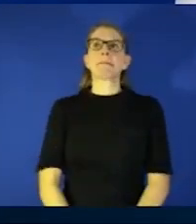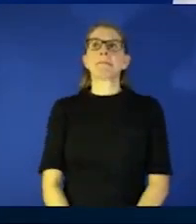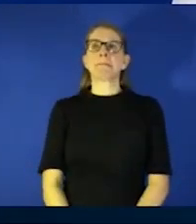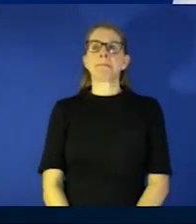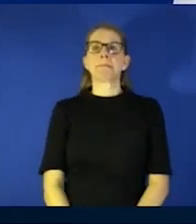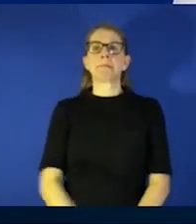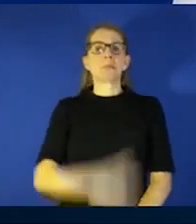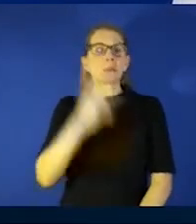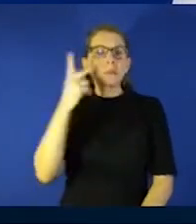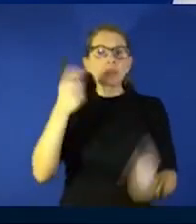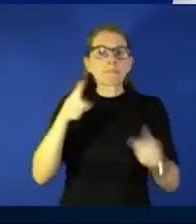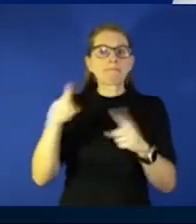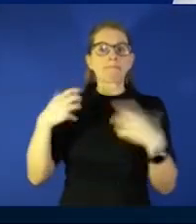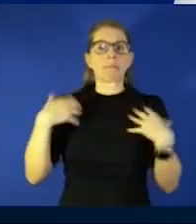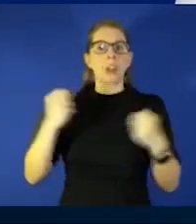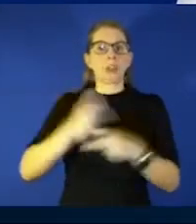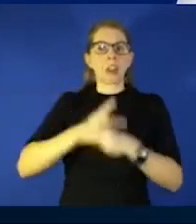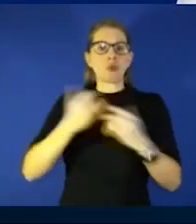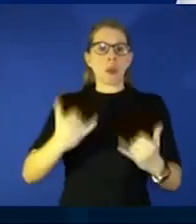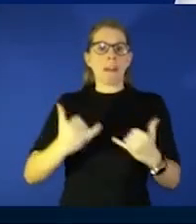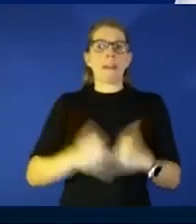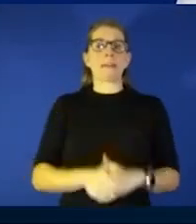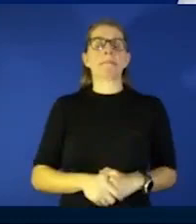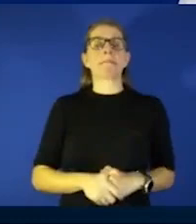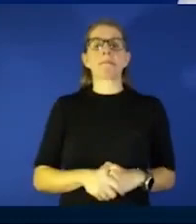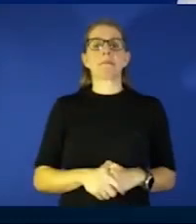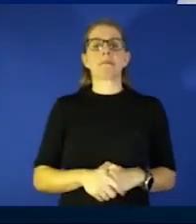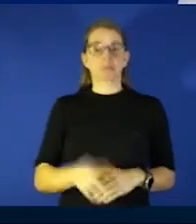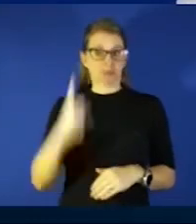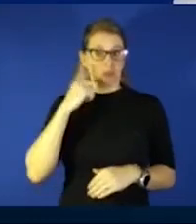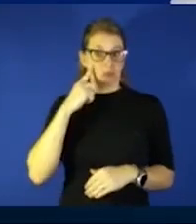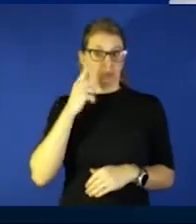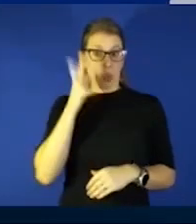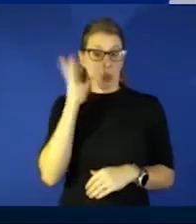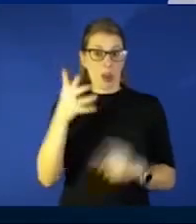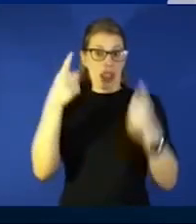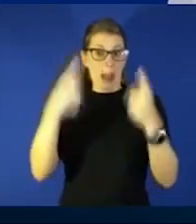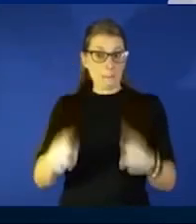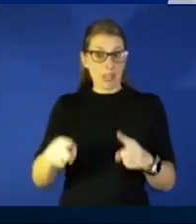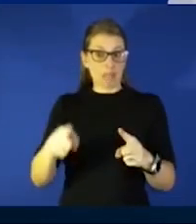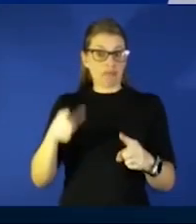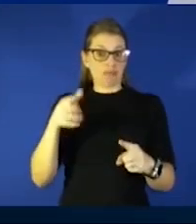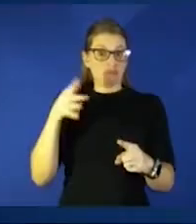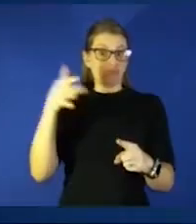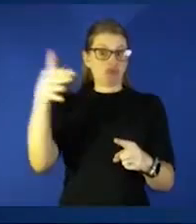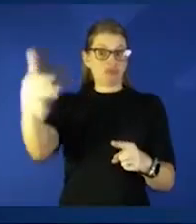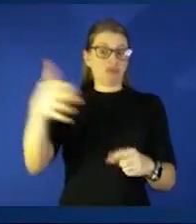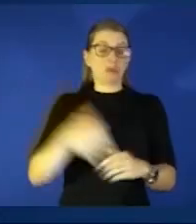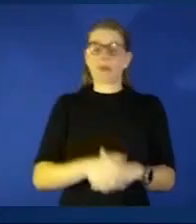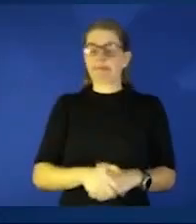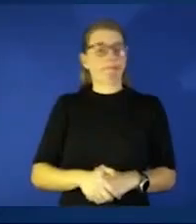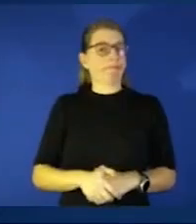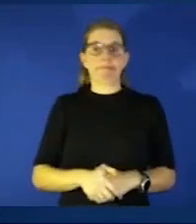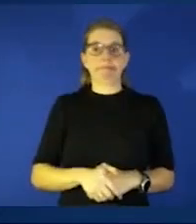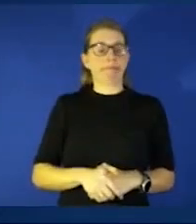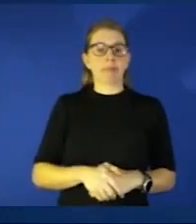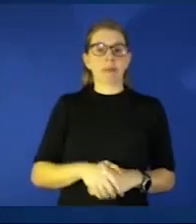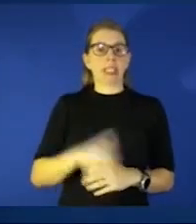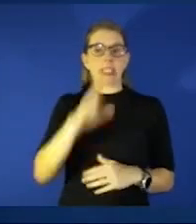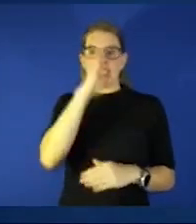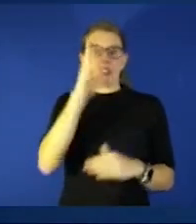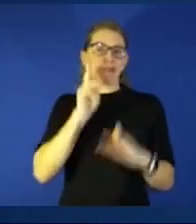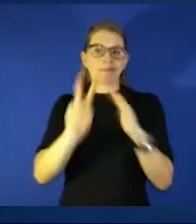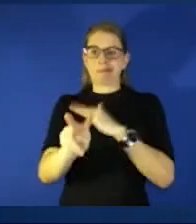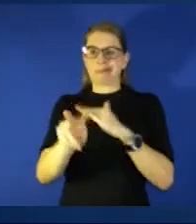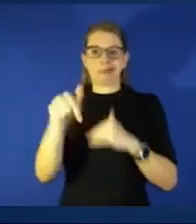in health care today did you ever think it was going to look like this absolutely not I don't think anybody in the world